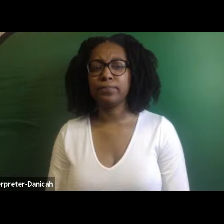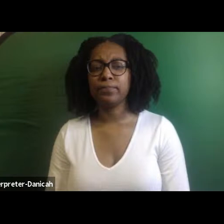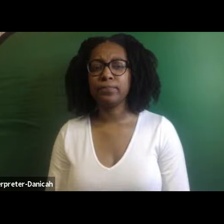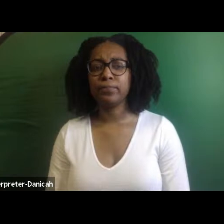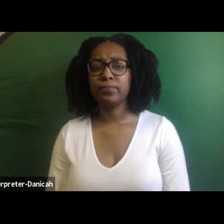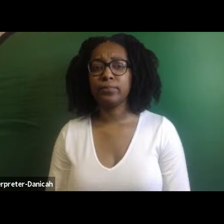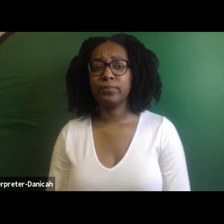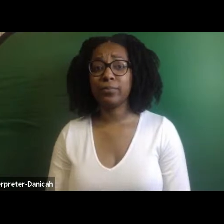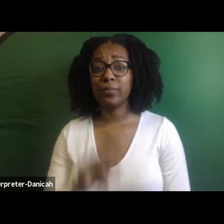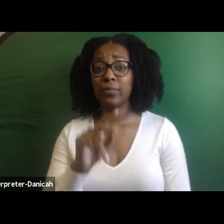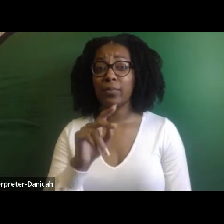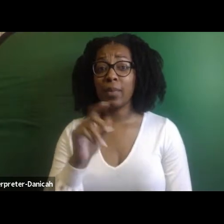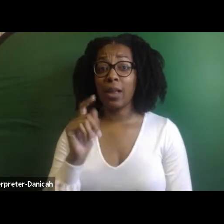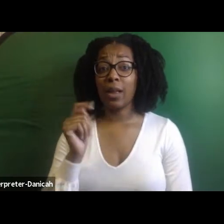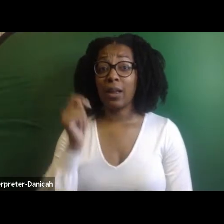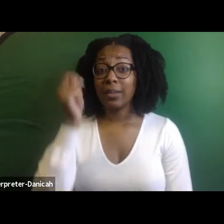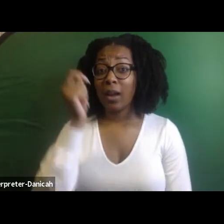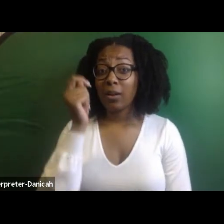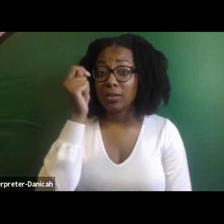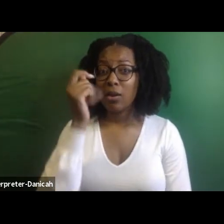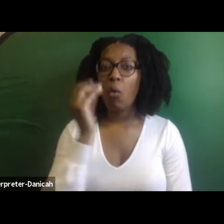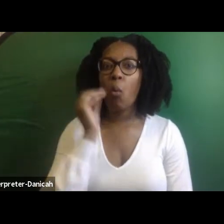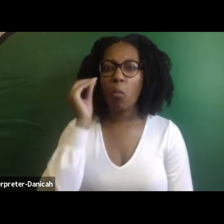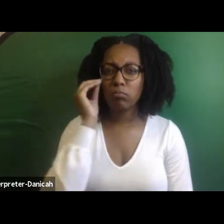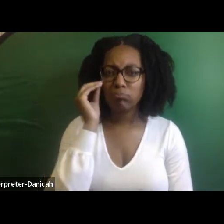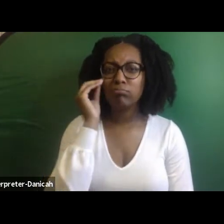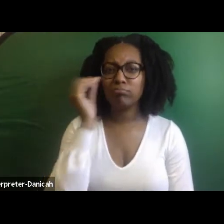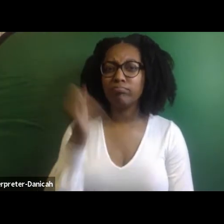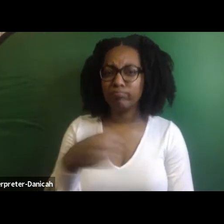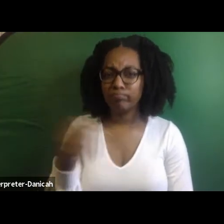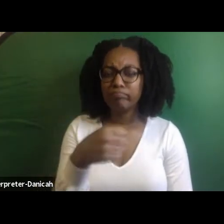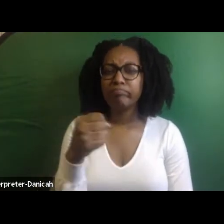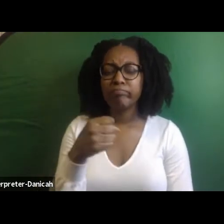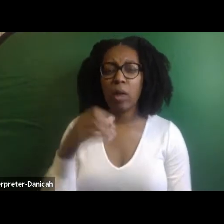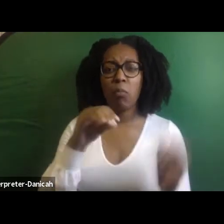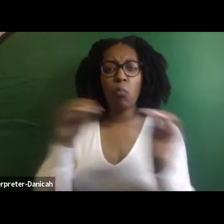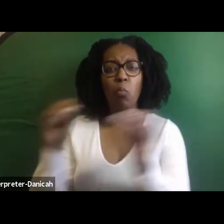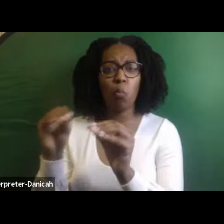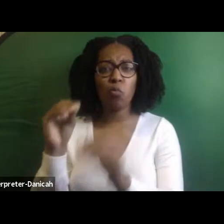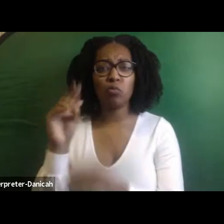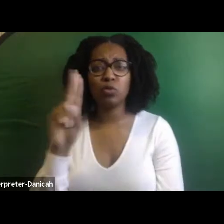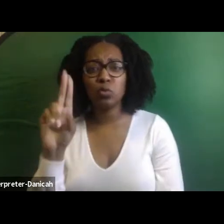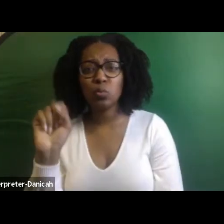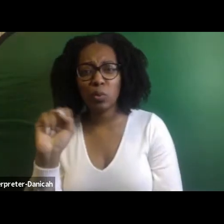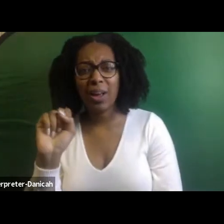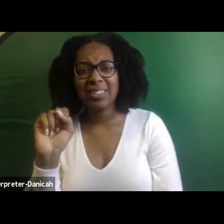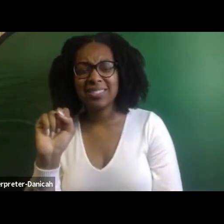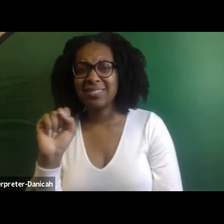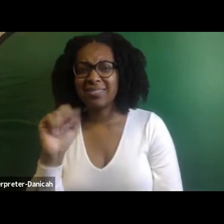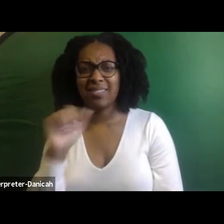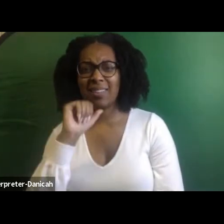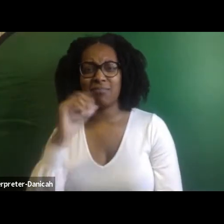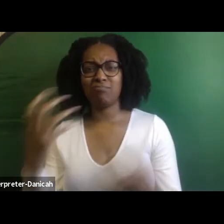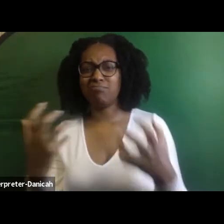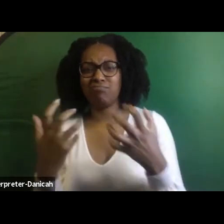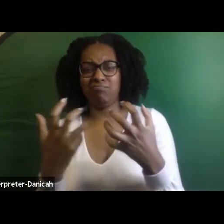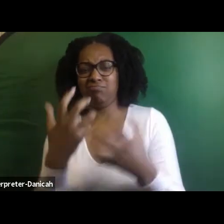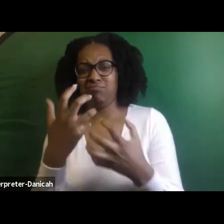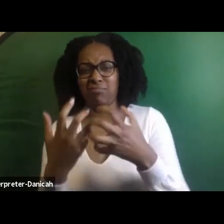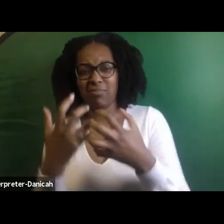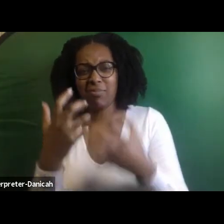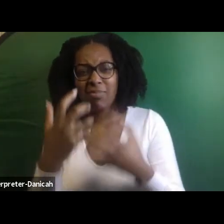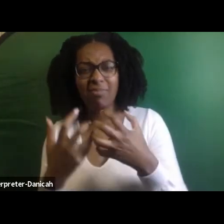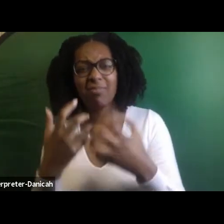is home. When we moved to the U.S., I felt like an immigrant. I didn't feel it was my home. It was my mama's home. Uh, now it's my home.